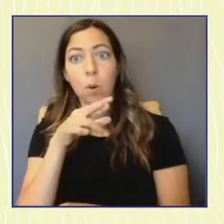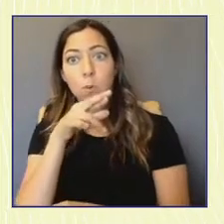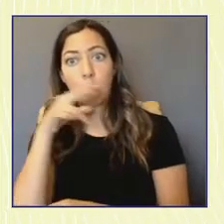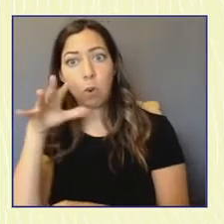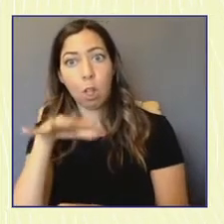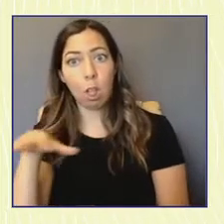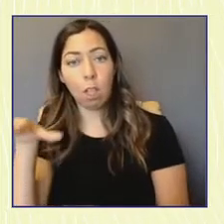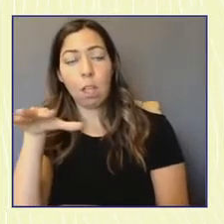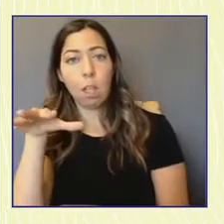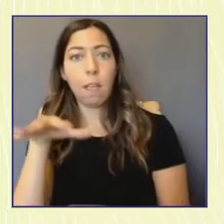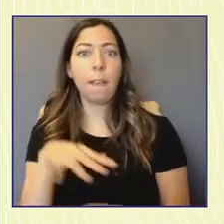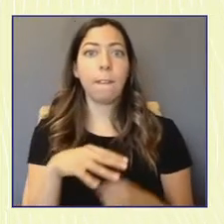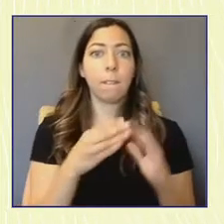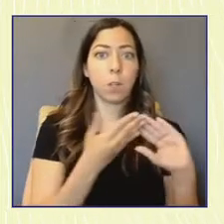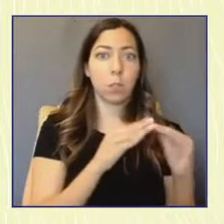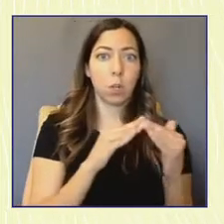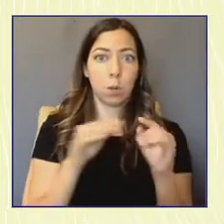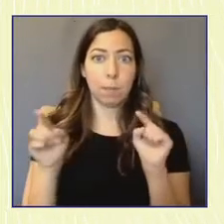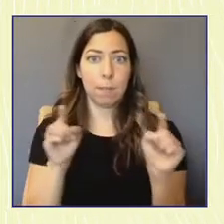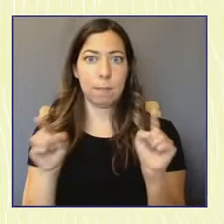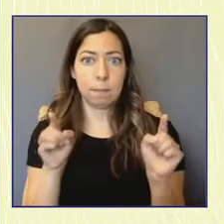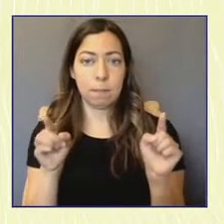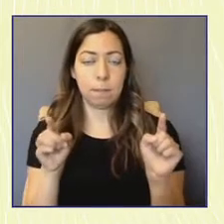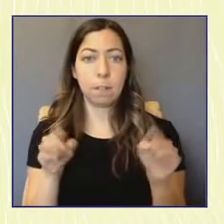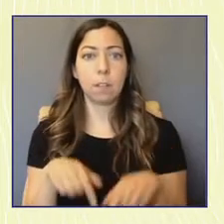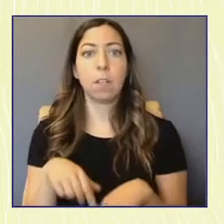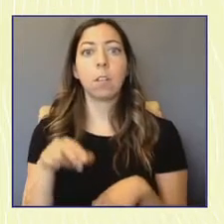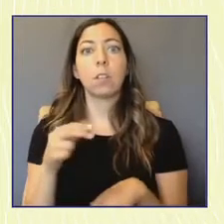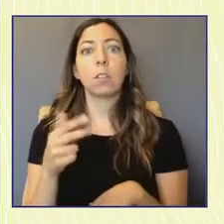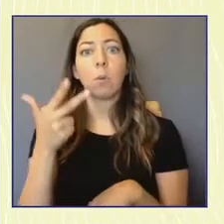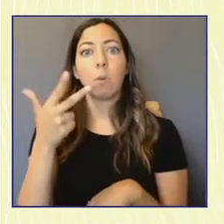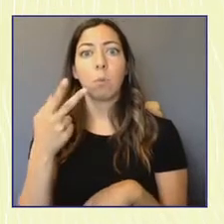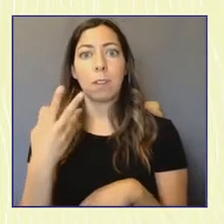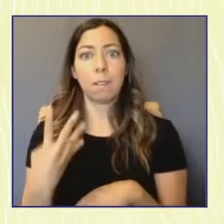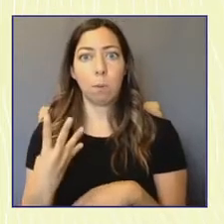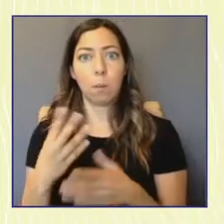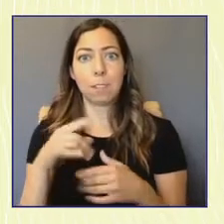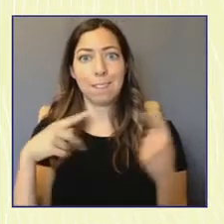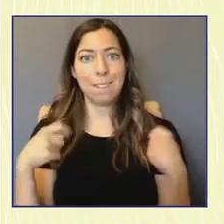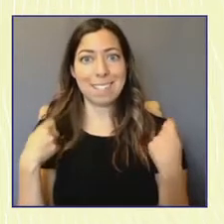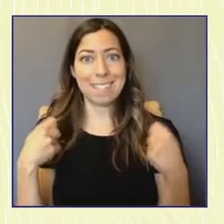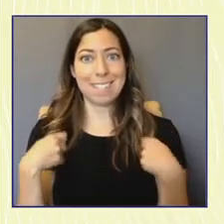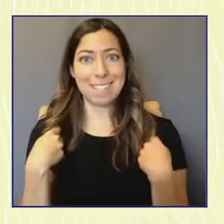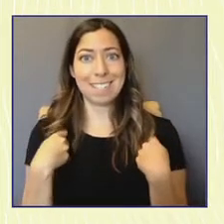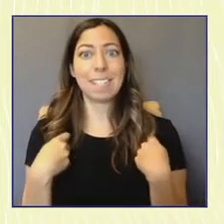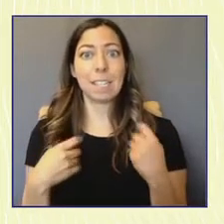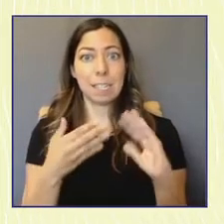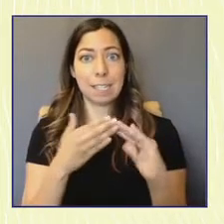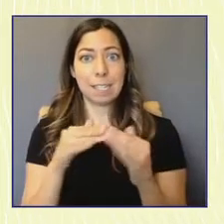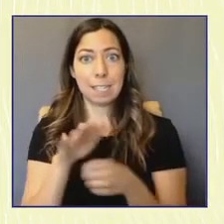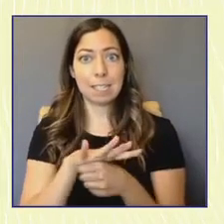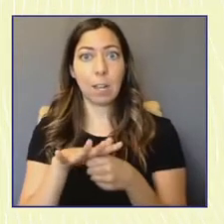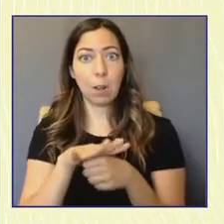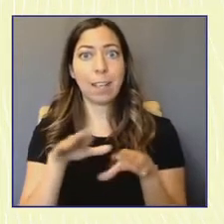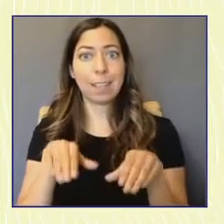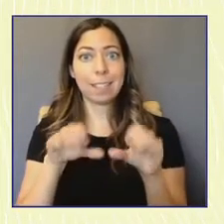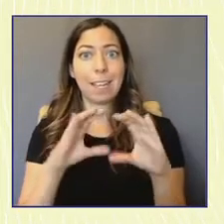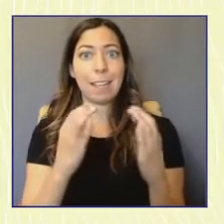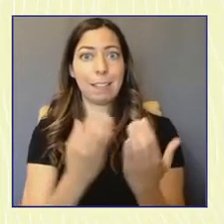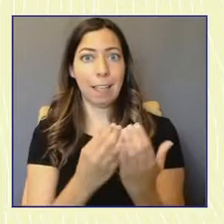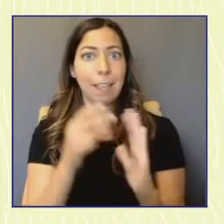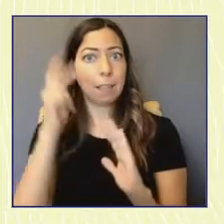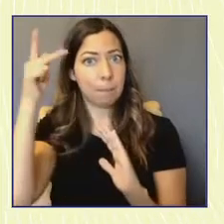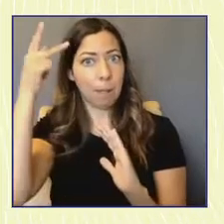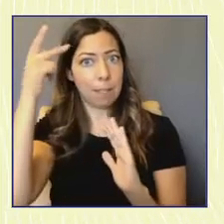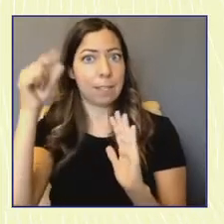quarters of teens in cities have had a chance to take a course on U.S. politics and government compared to just half of